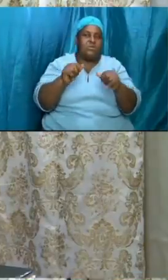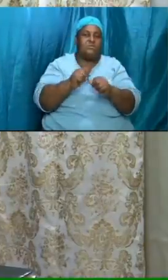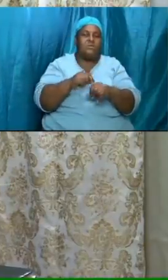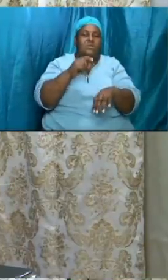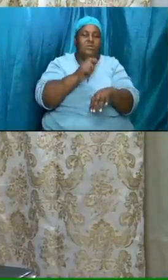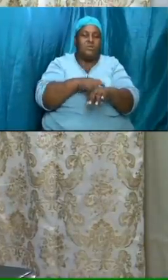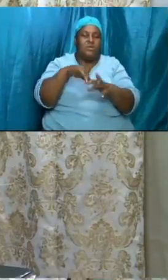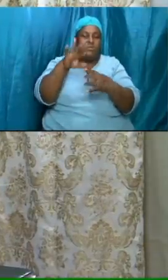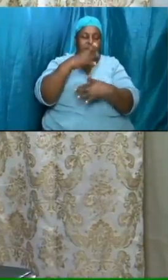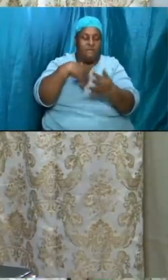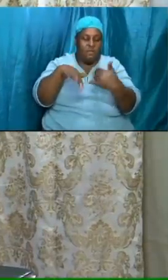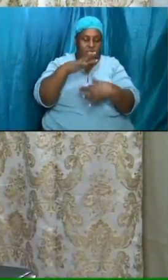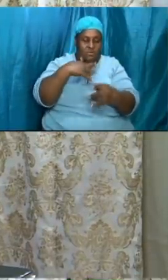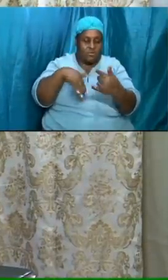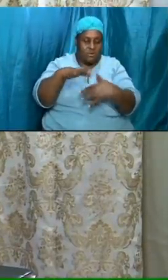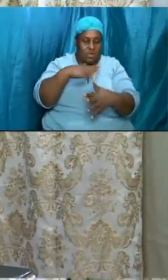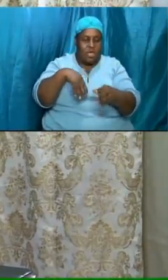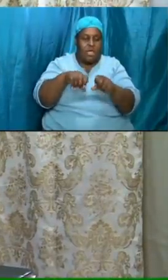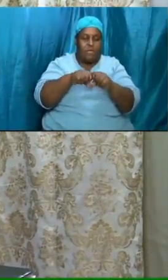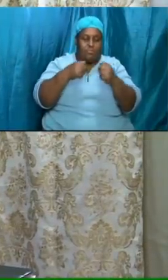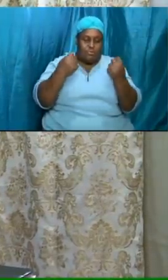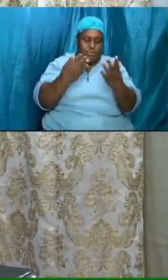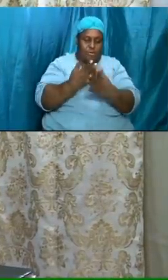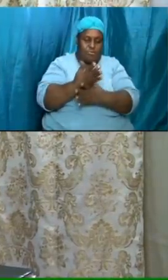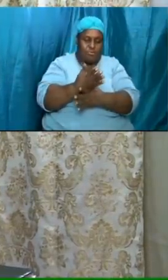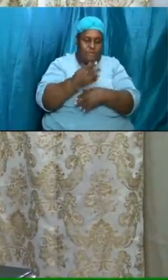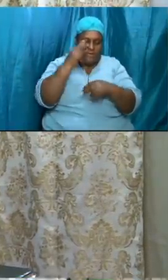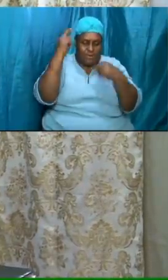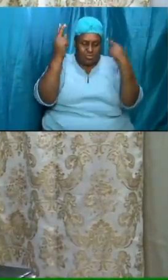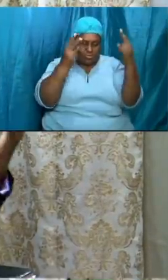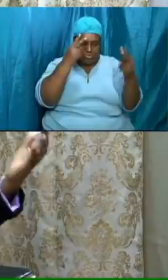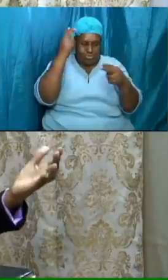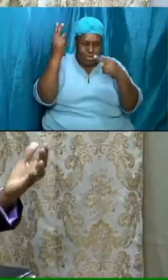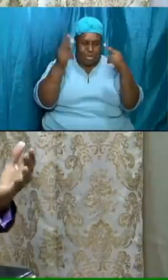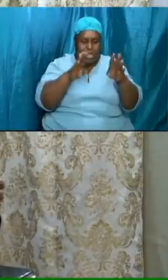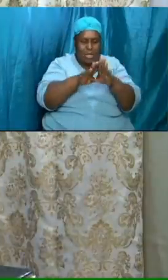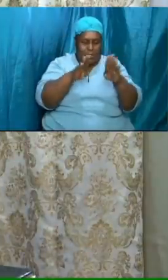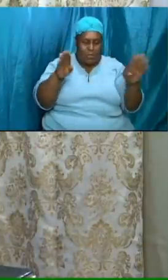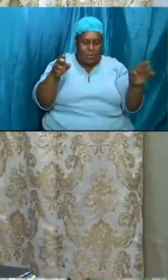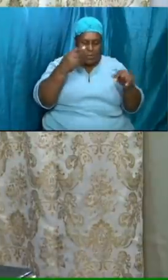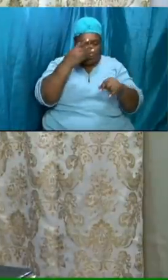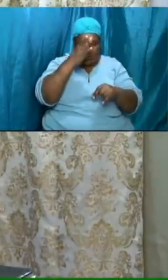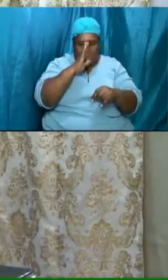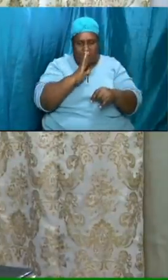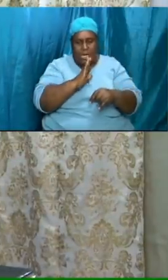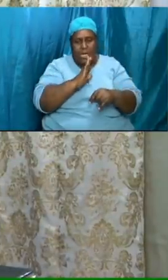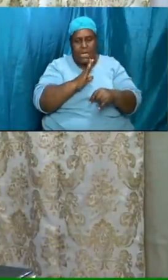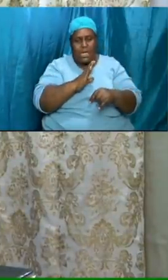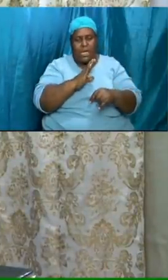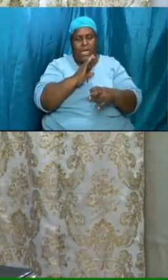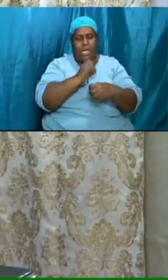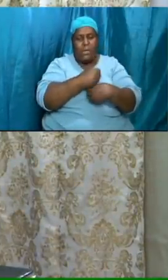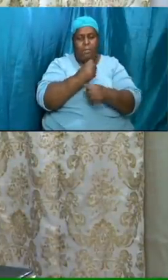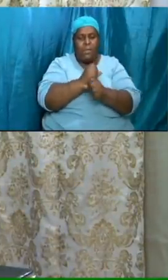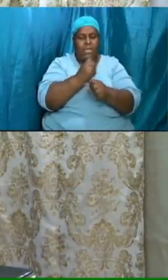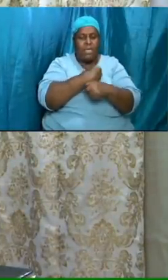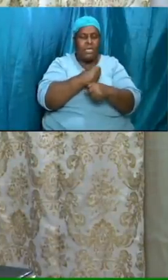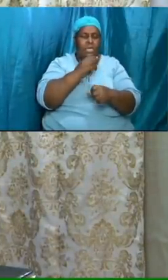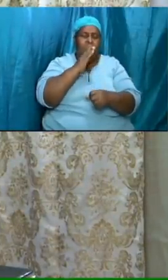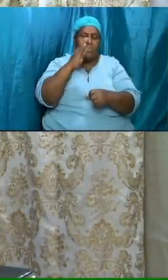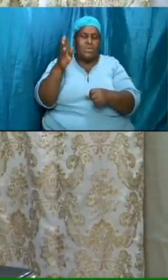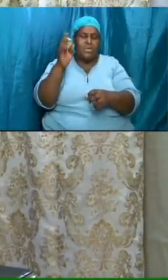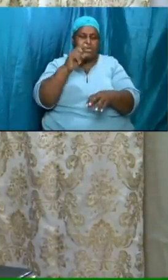will be a time of breakthrough it will be a time of opening up to god and let it be a moment